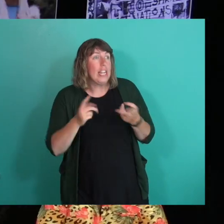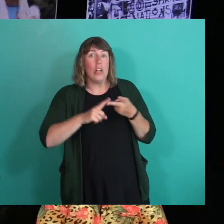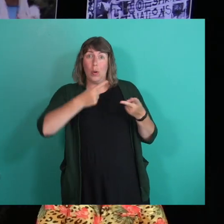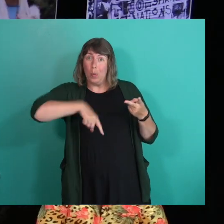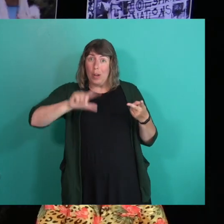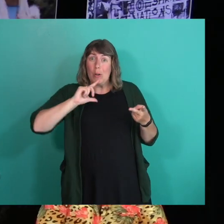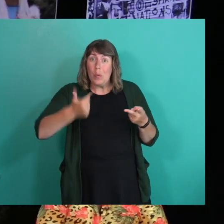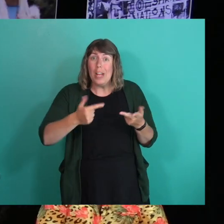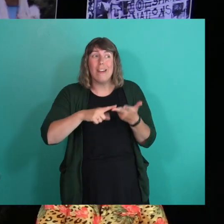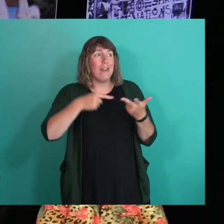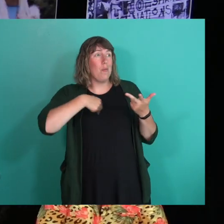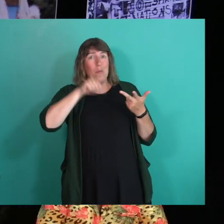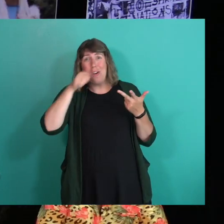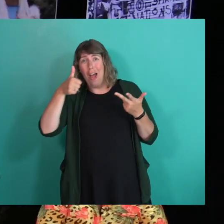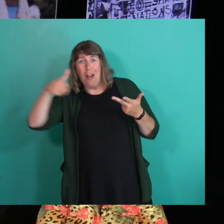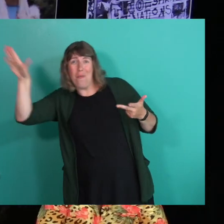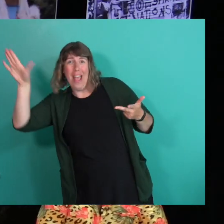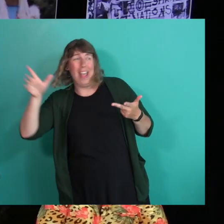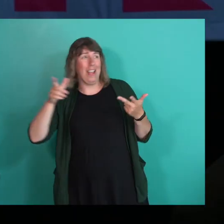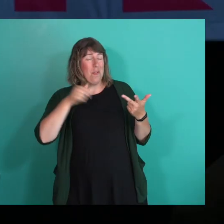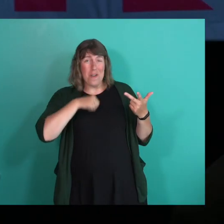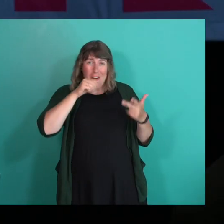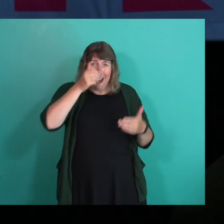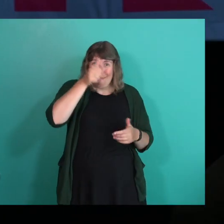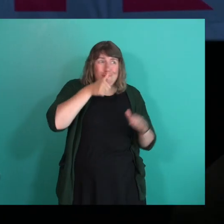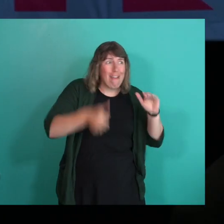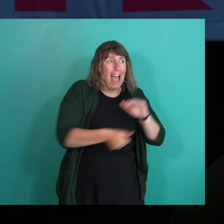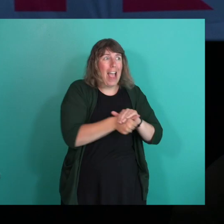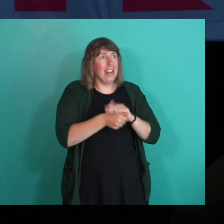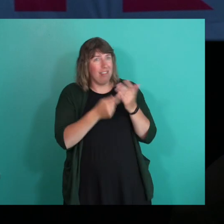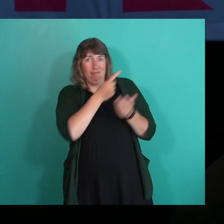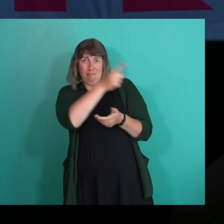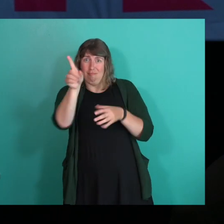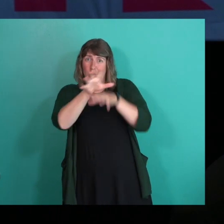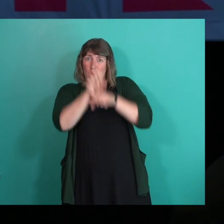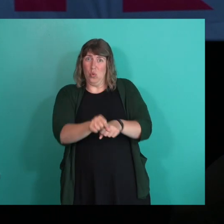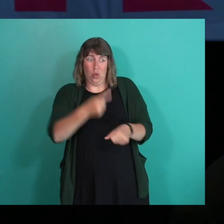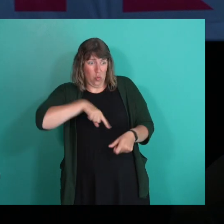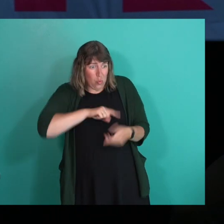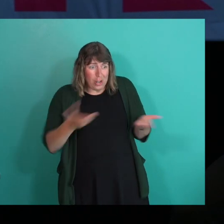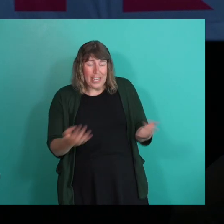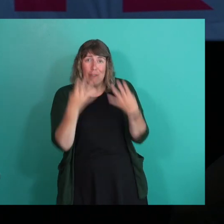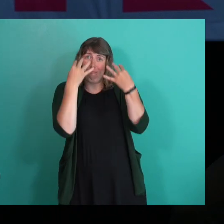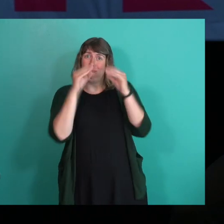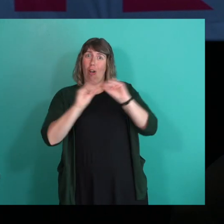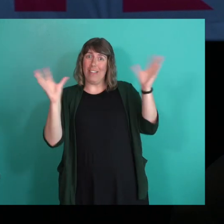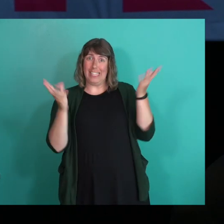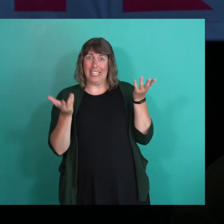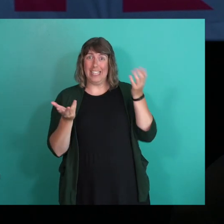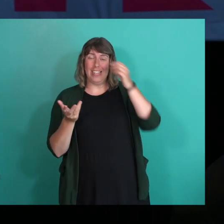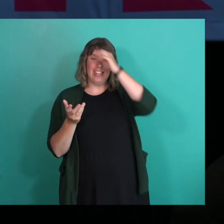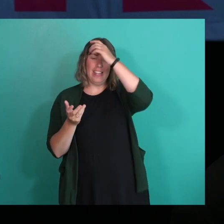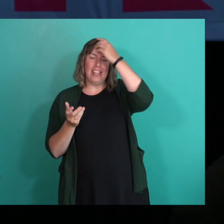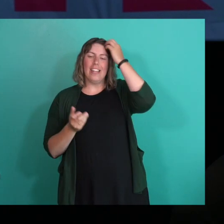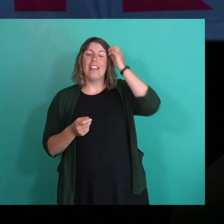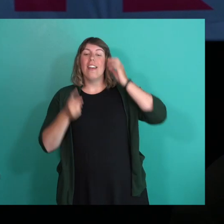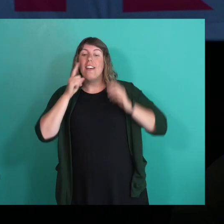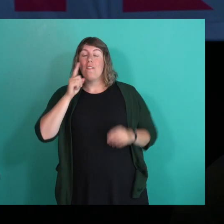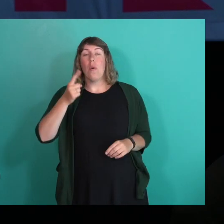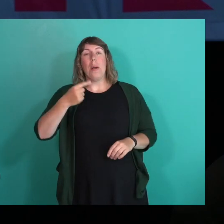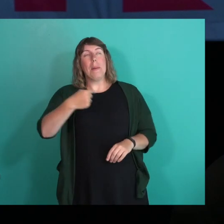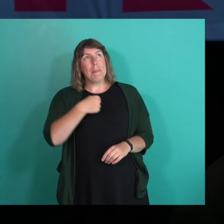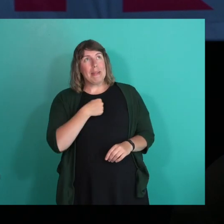we're not going anywhere. You know, so get used to it, right? We're here. So for me,